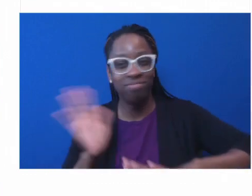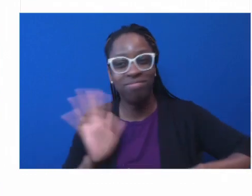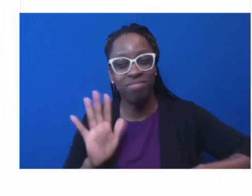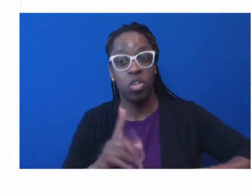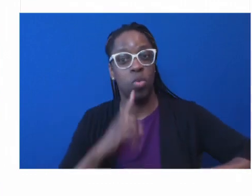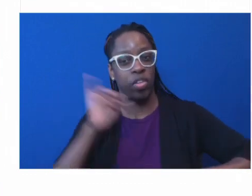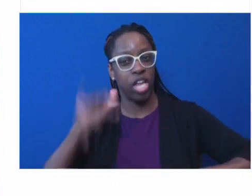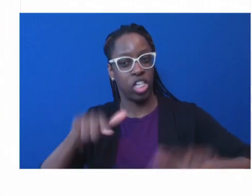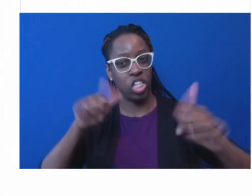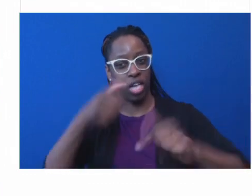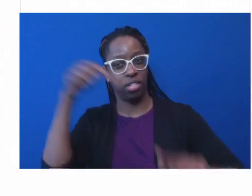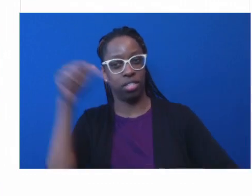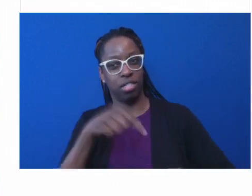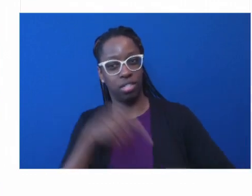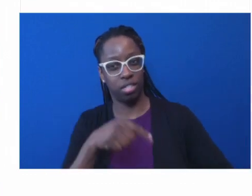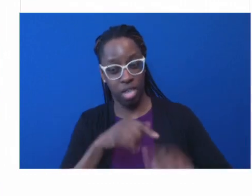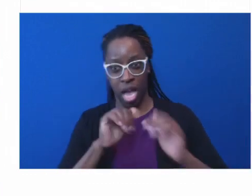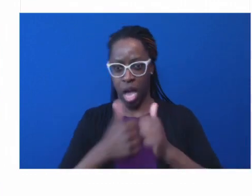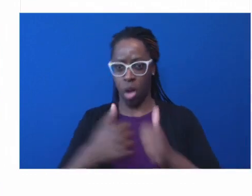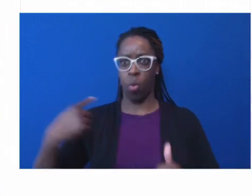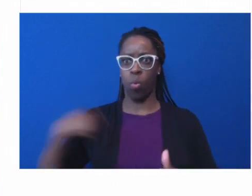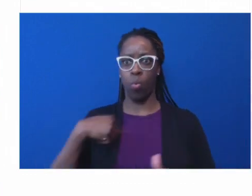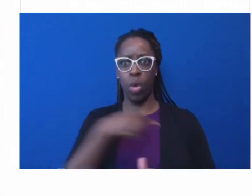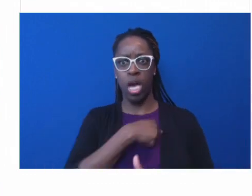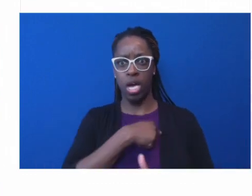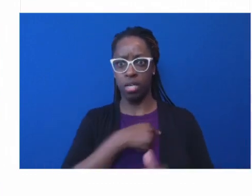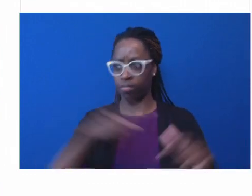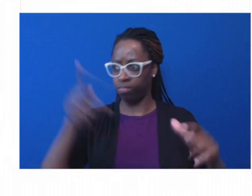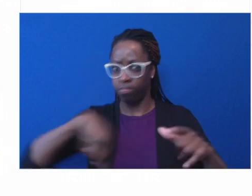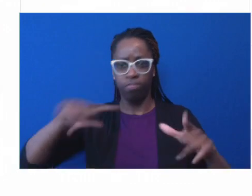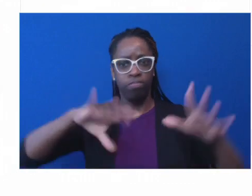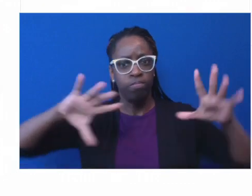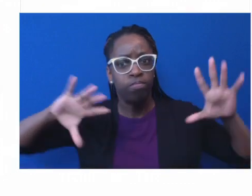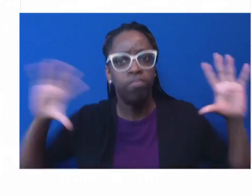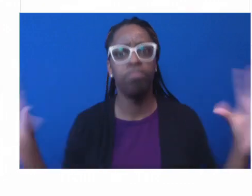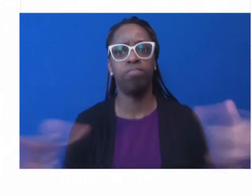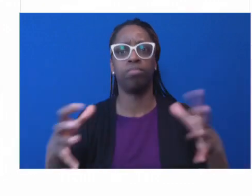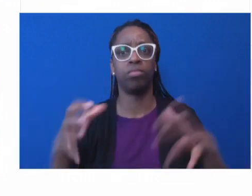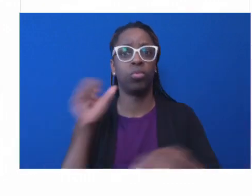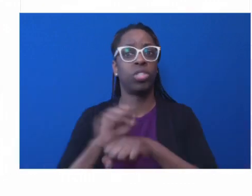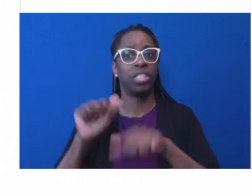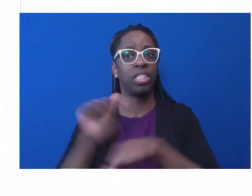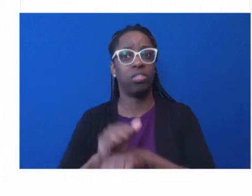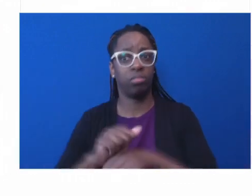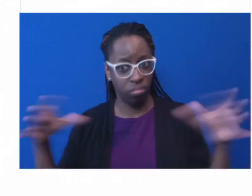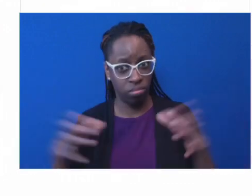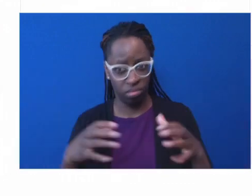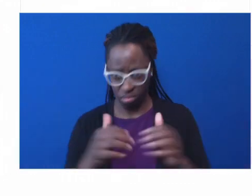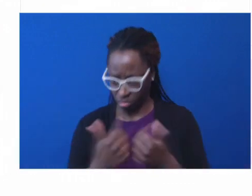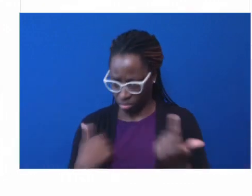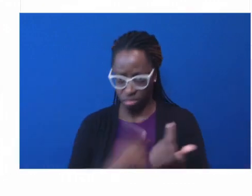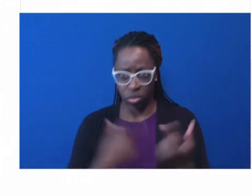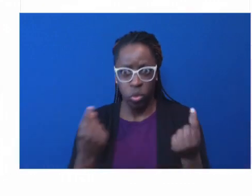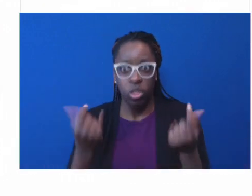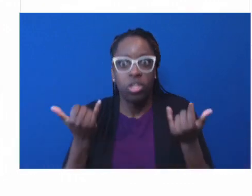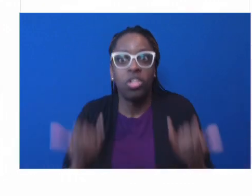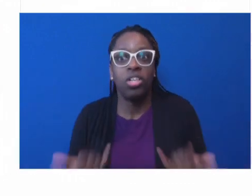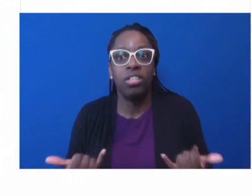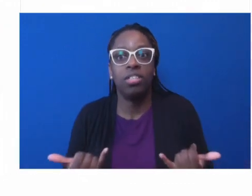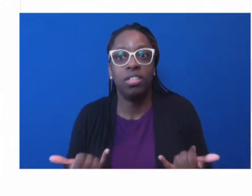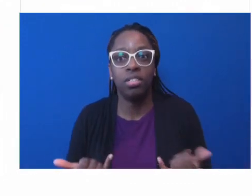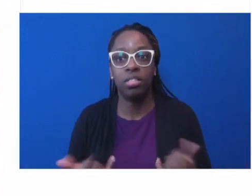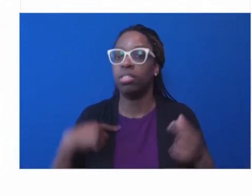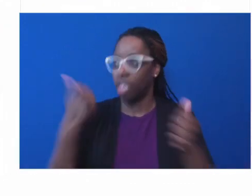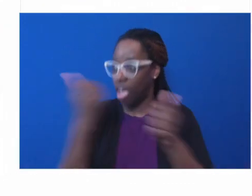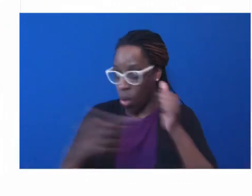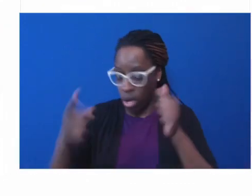when we have to acknowledge this, at a time that not everybody is on the same page. This is the big challenge, is that it's one thing